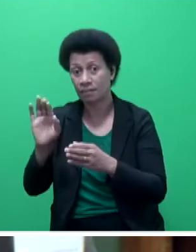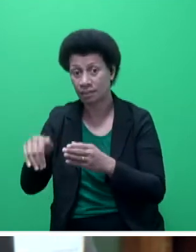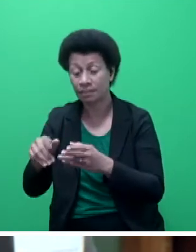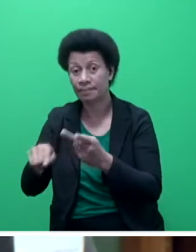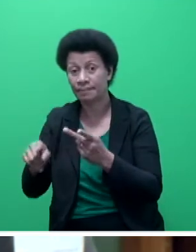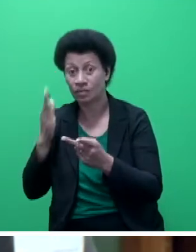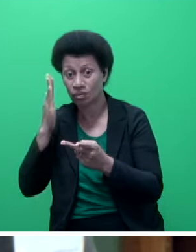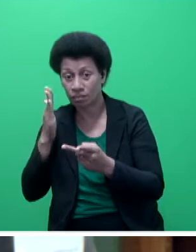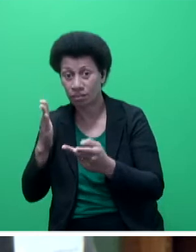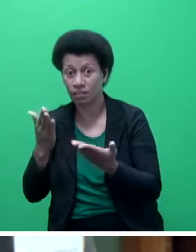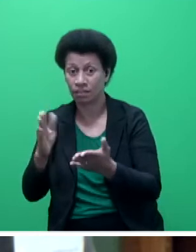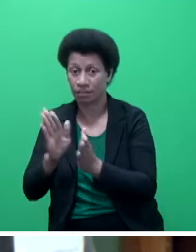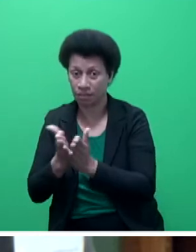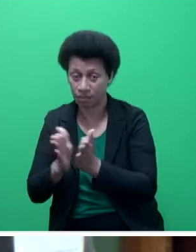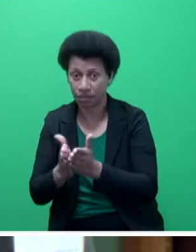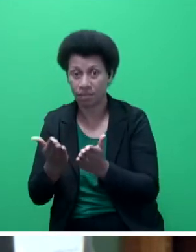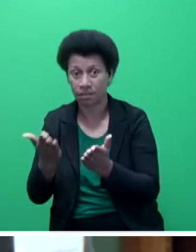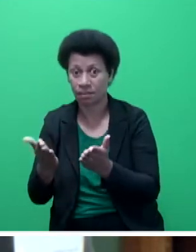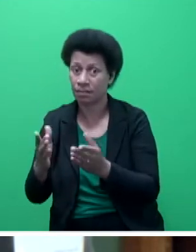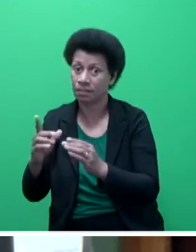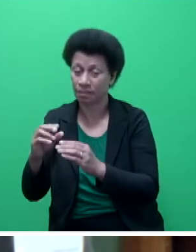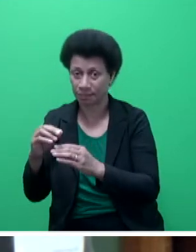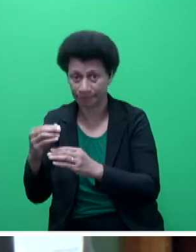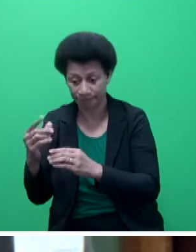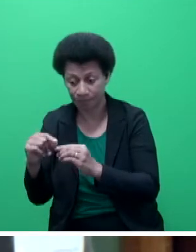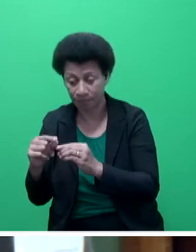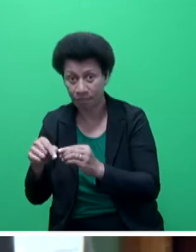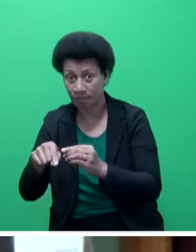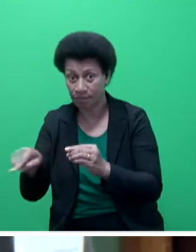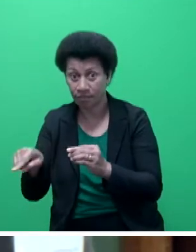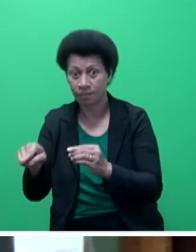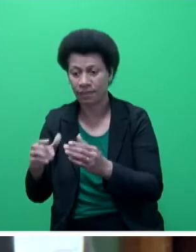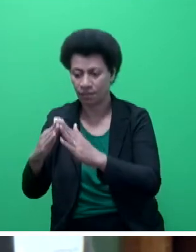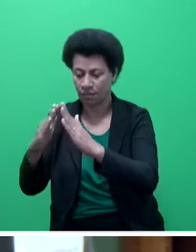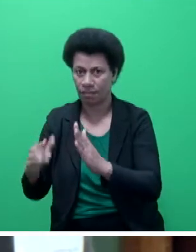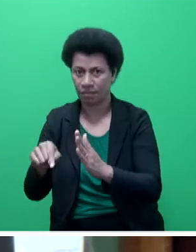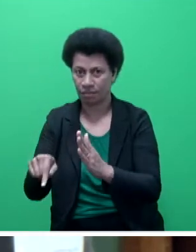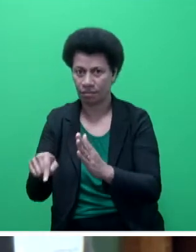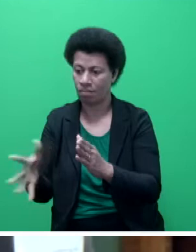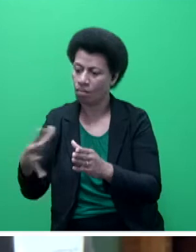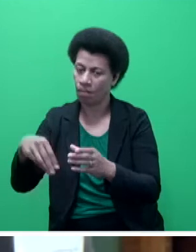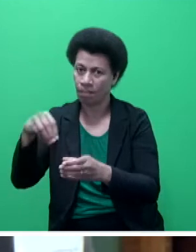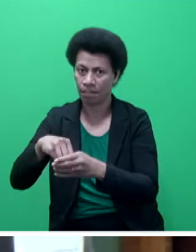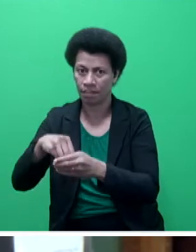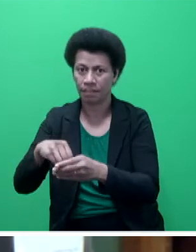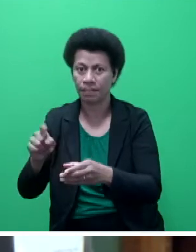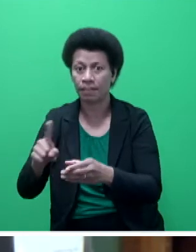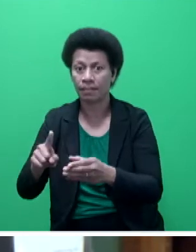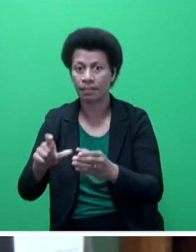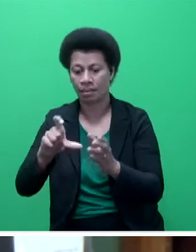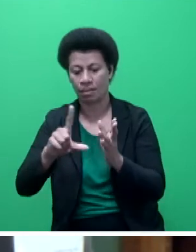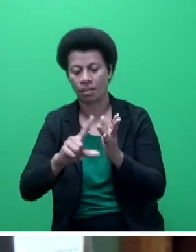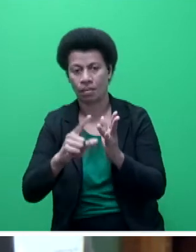and books, etc., was only included for households that spend on all subcategories because of the coding issue.